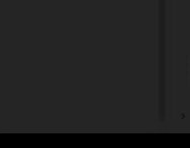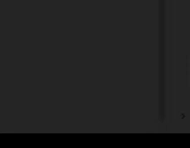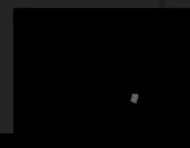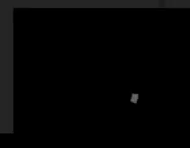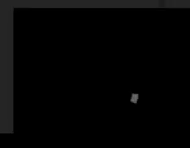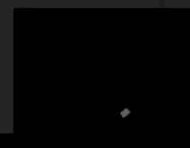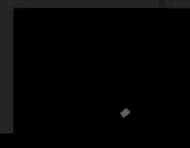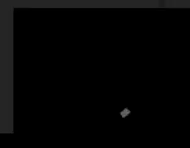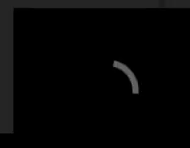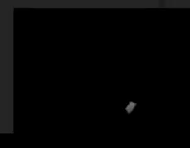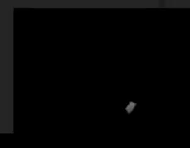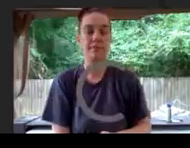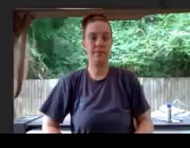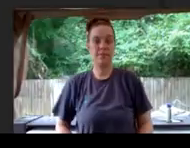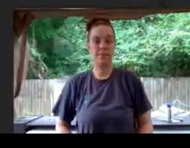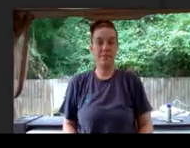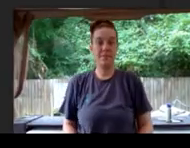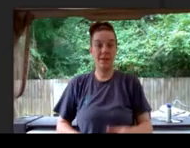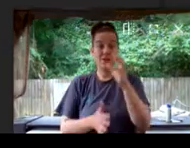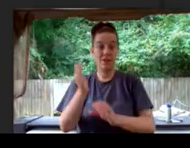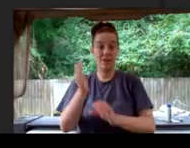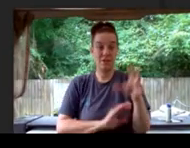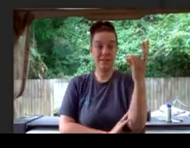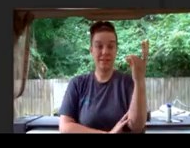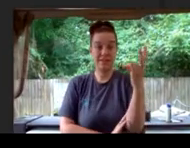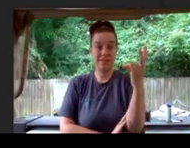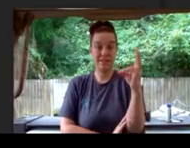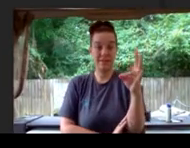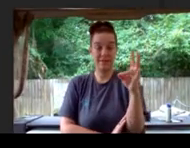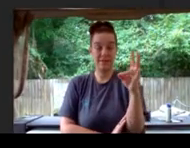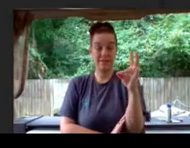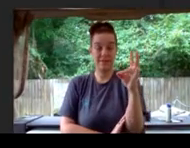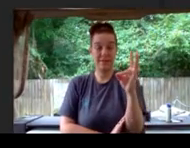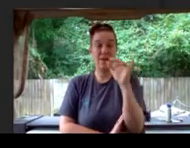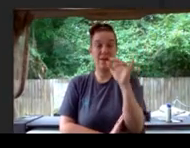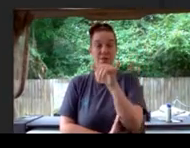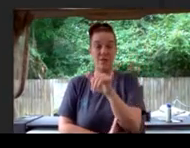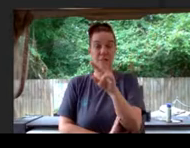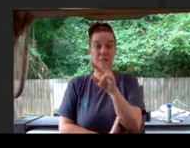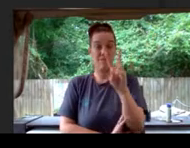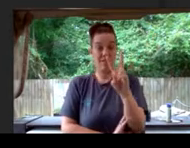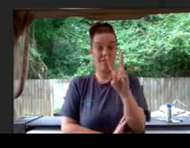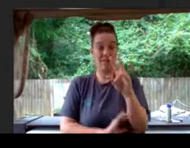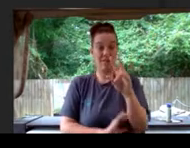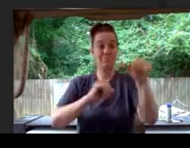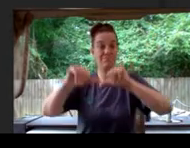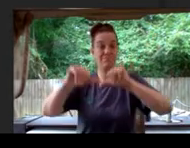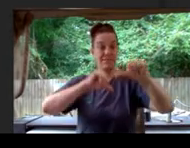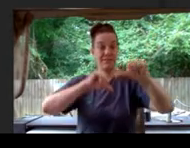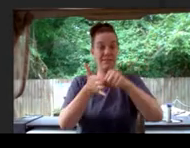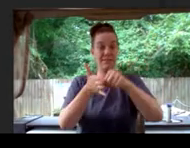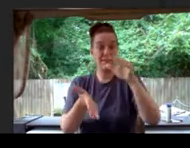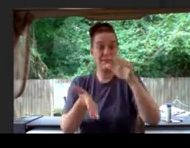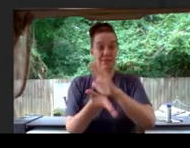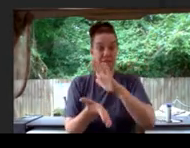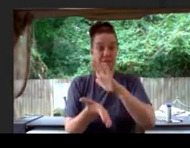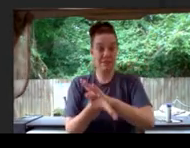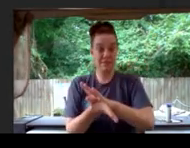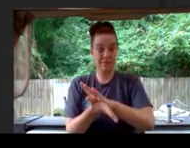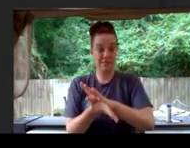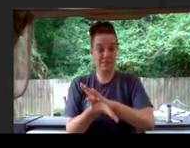Chapter 17. Yawnee Valley Science and Letters Academy.